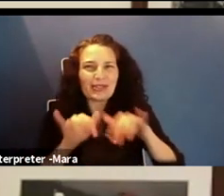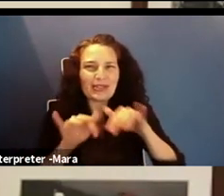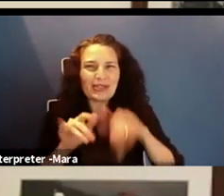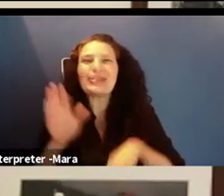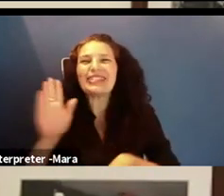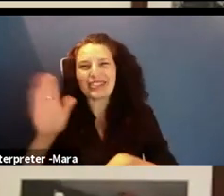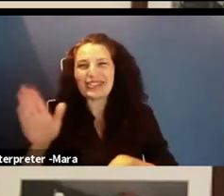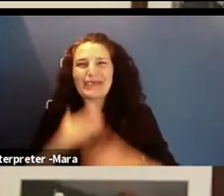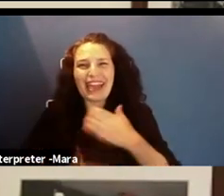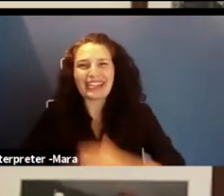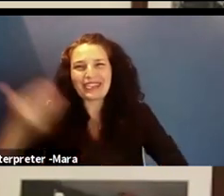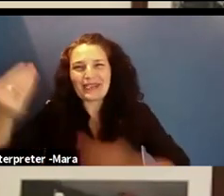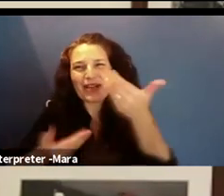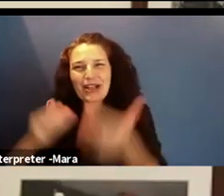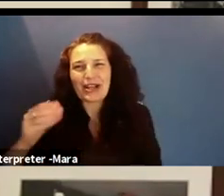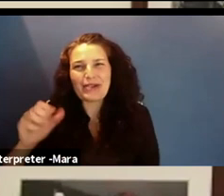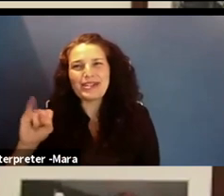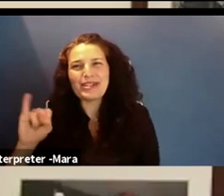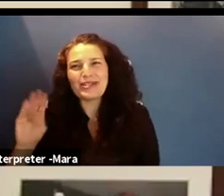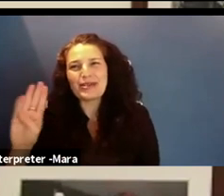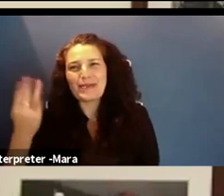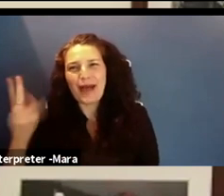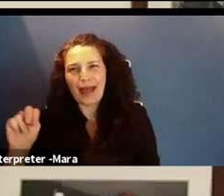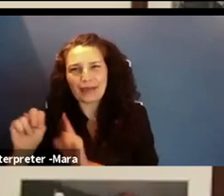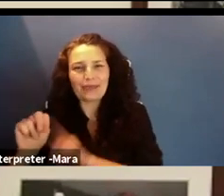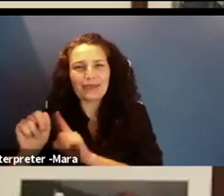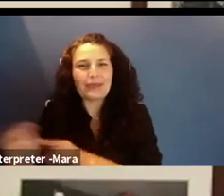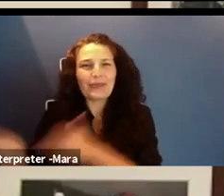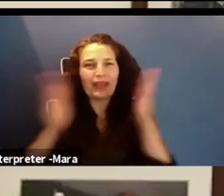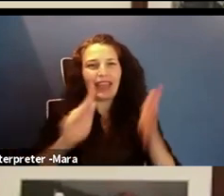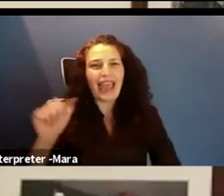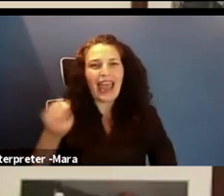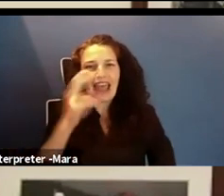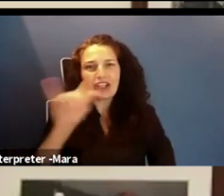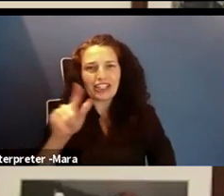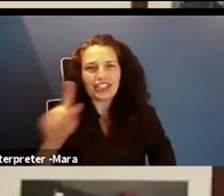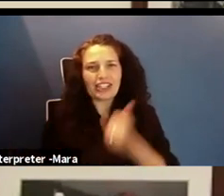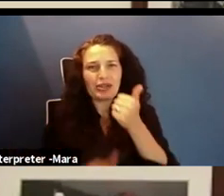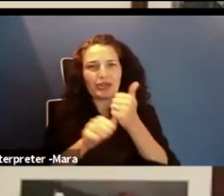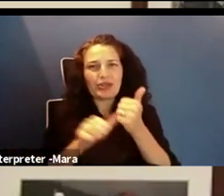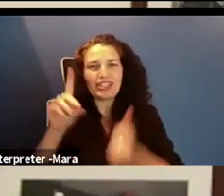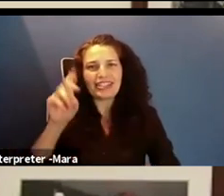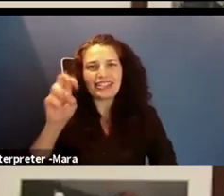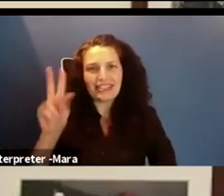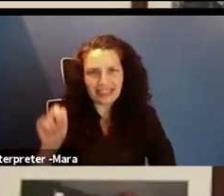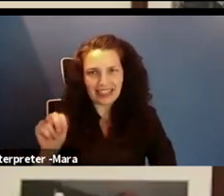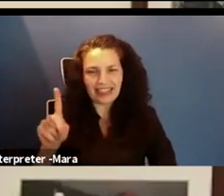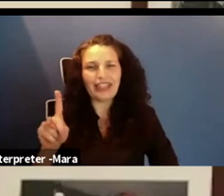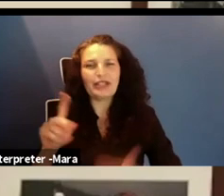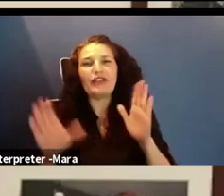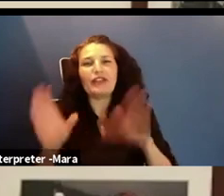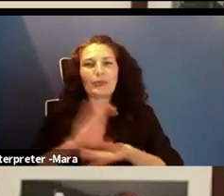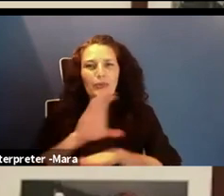Siobhan. Ashley Podrosky is the Associate Dean of the Beacon College of Computer